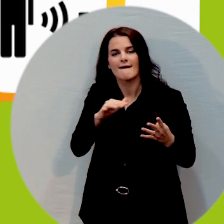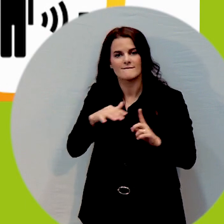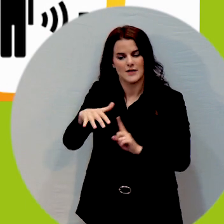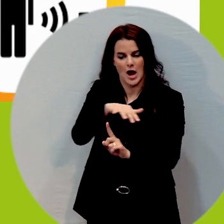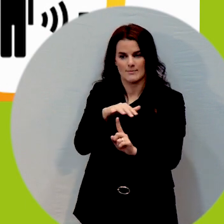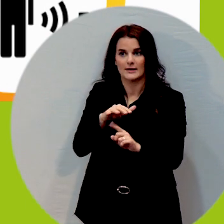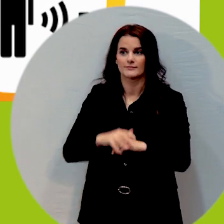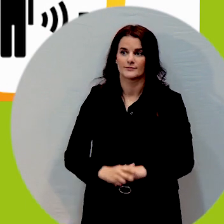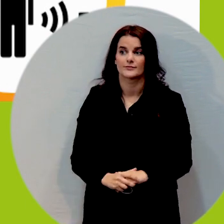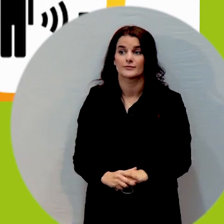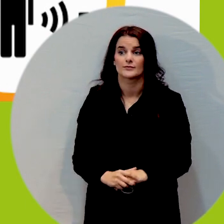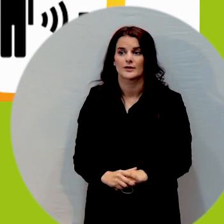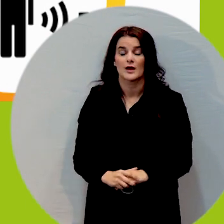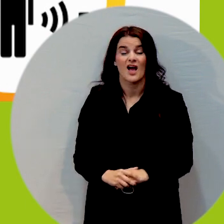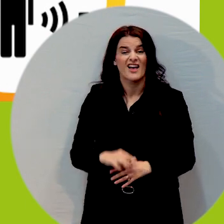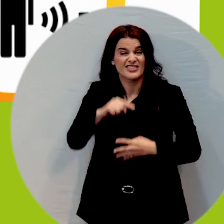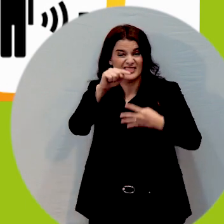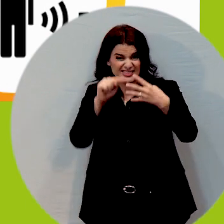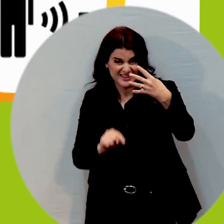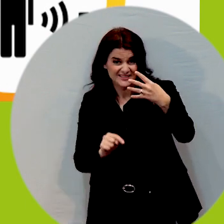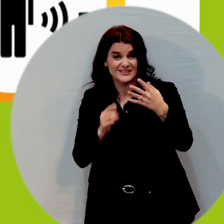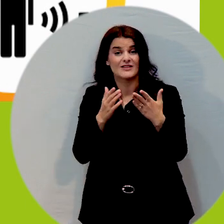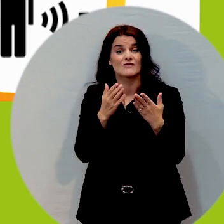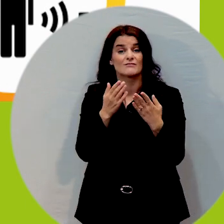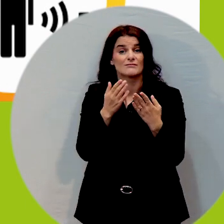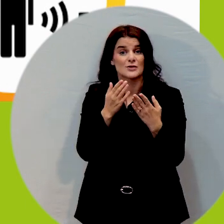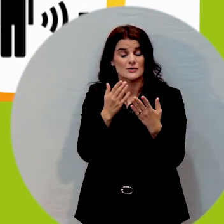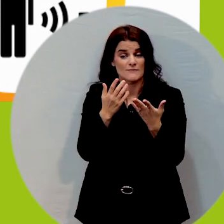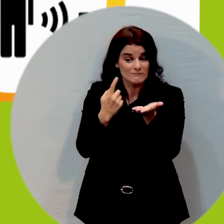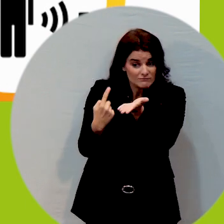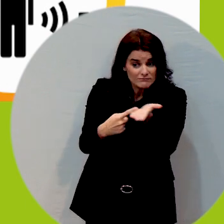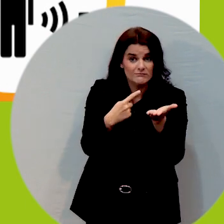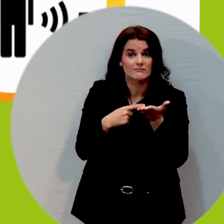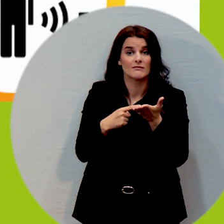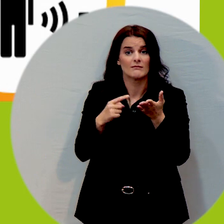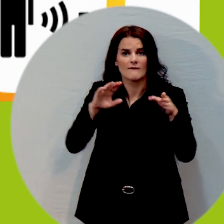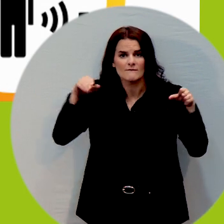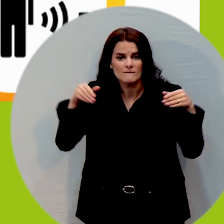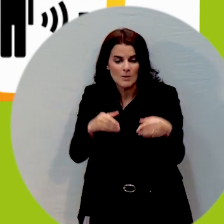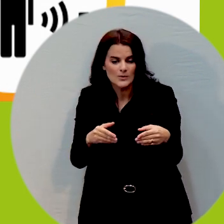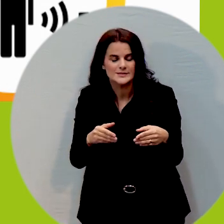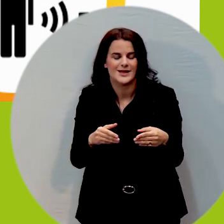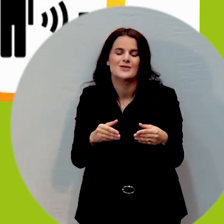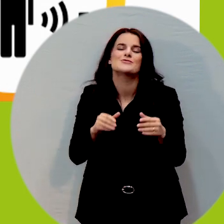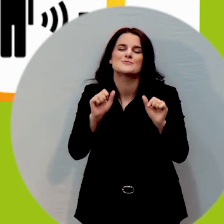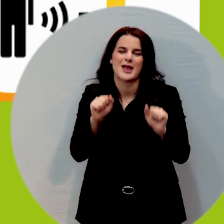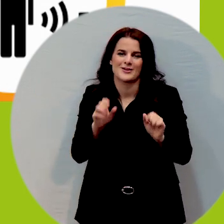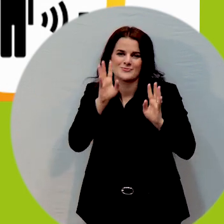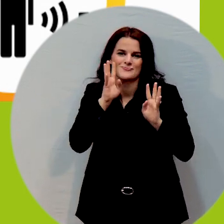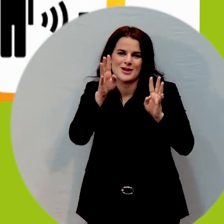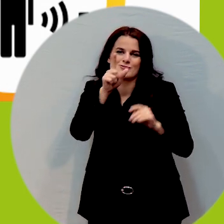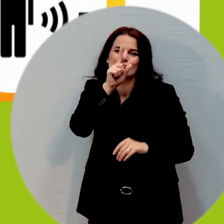you cover all four of those elements, you can then create true inclusion.